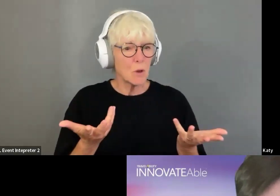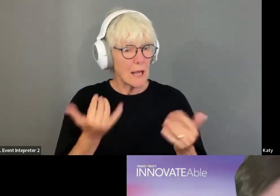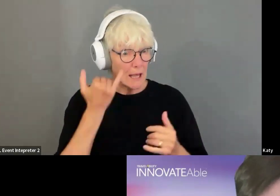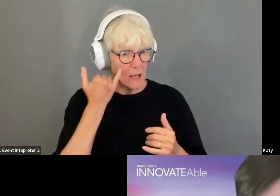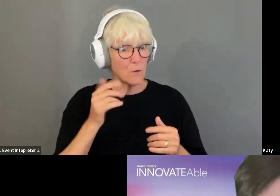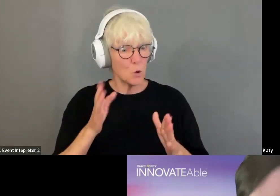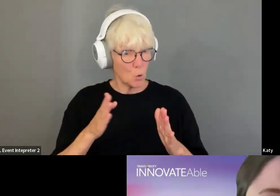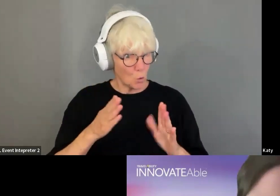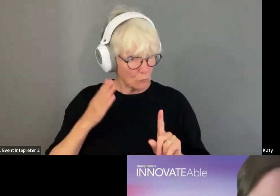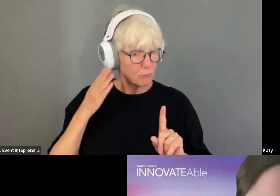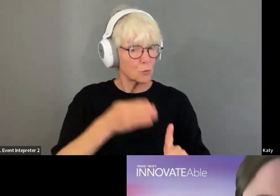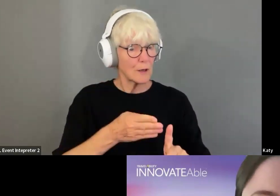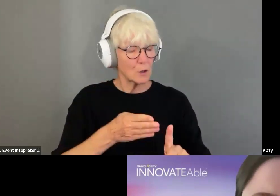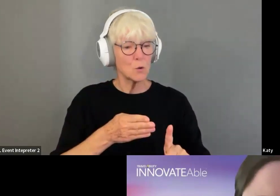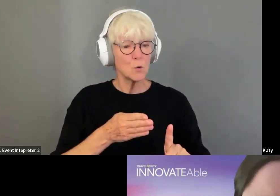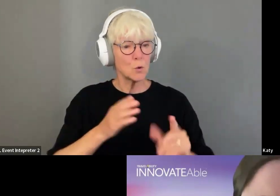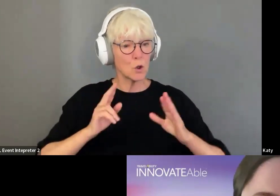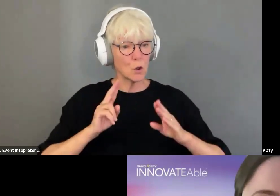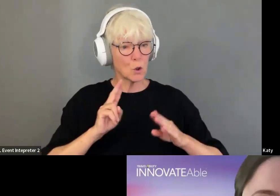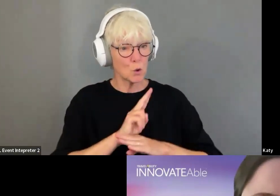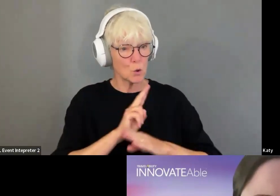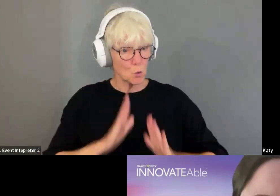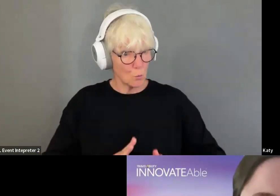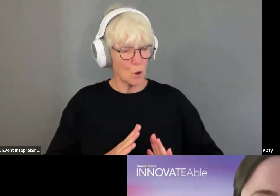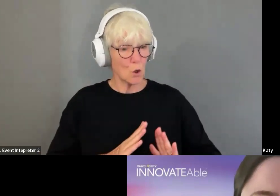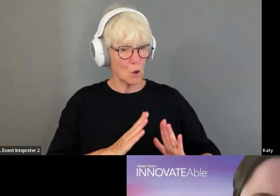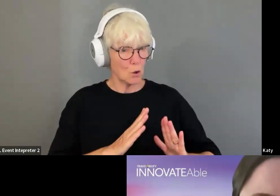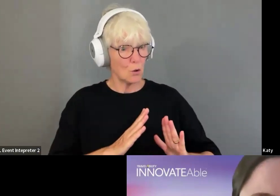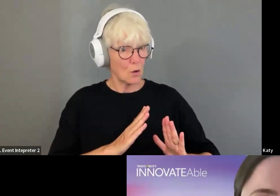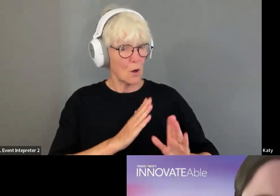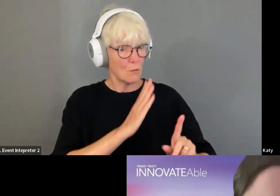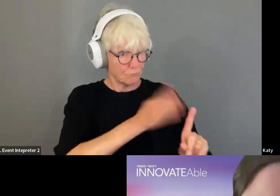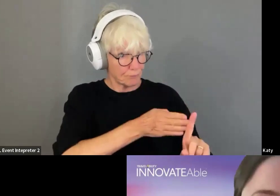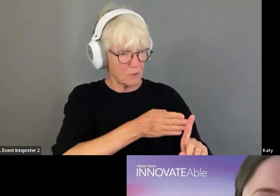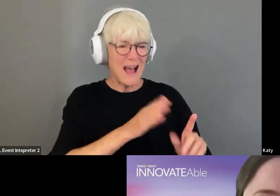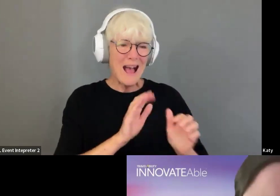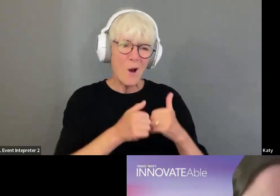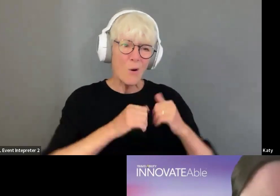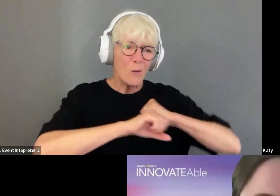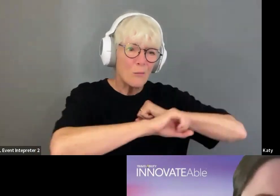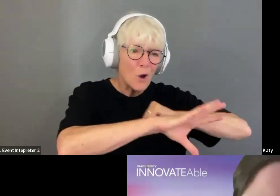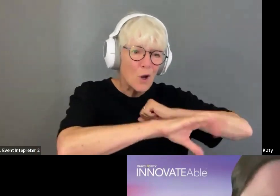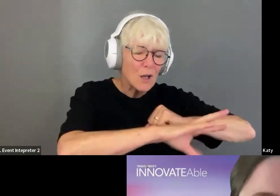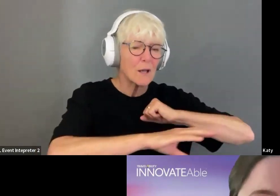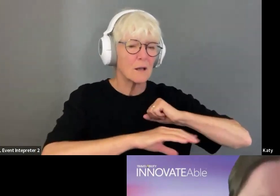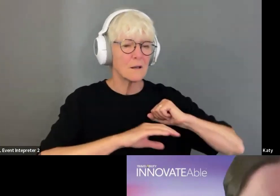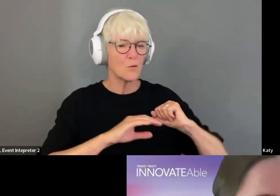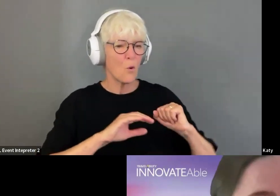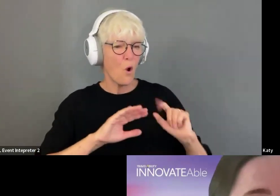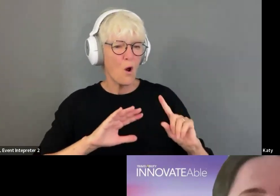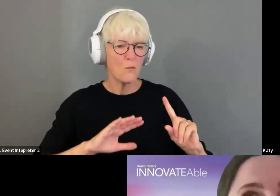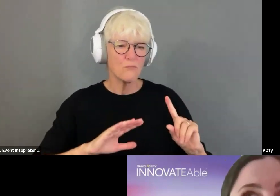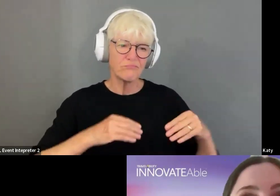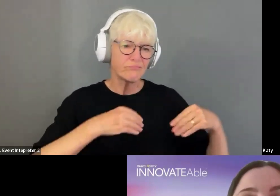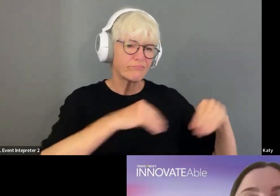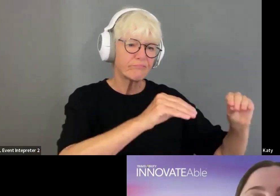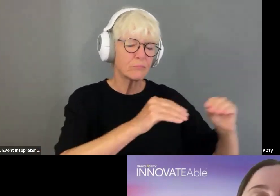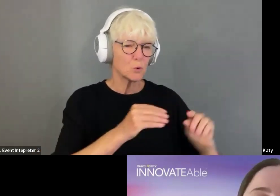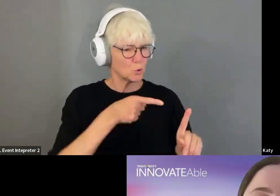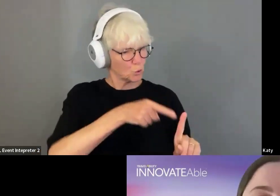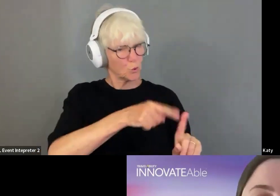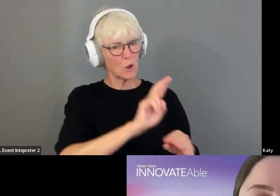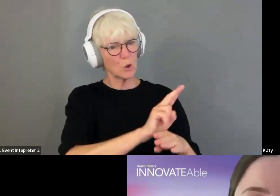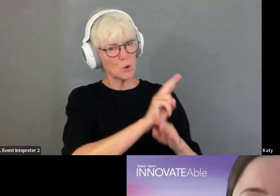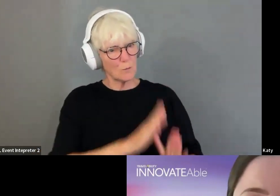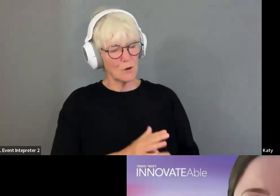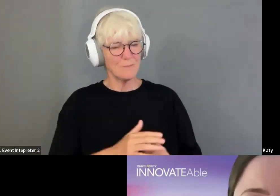direct to consumer, how are you going to market? What's your plan to market to the consumer? Yeah, more good